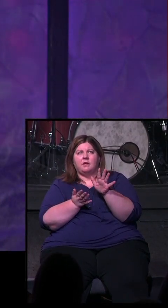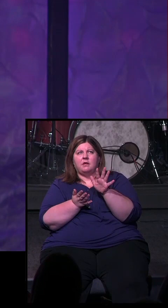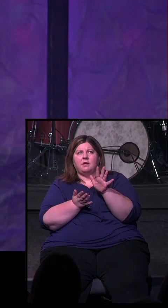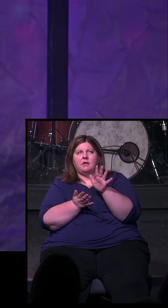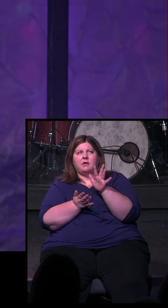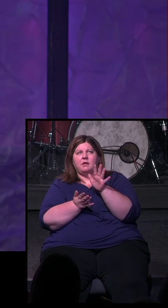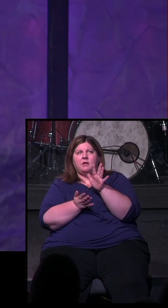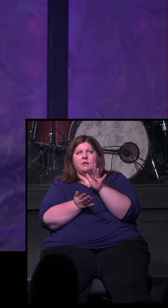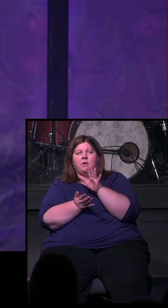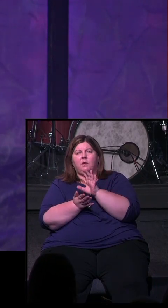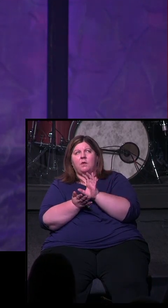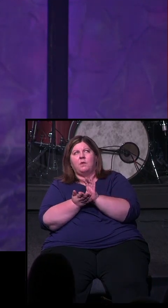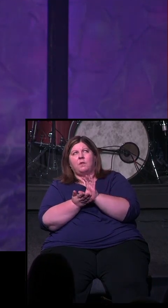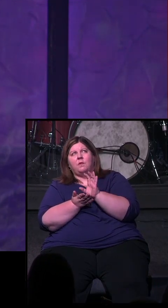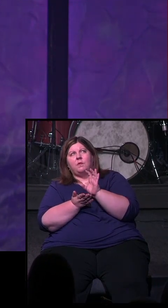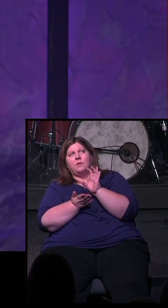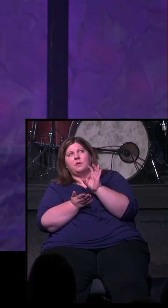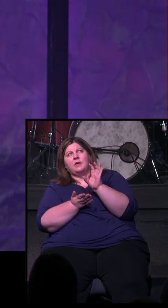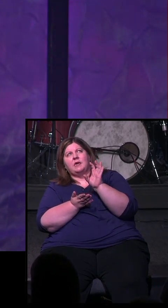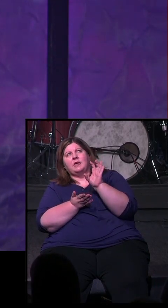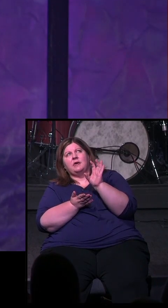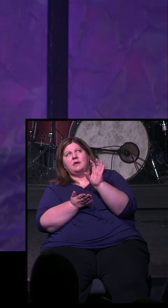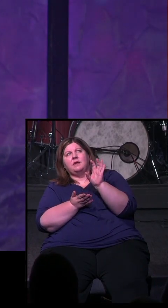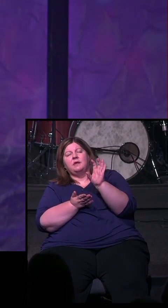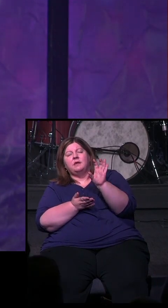glory.